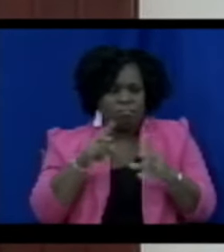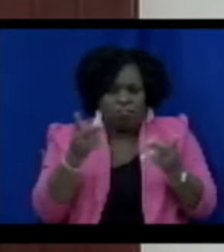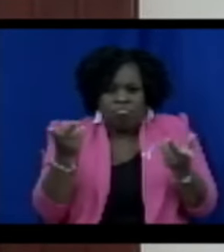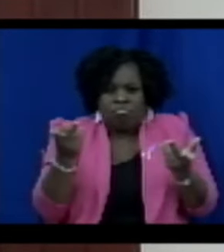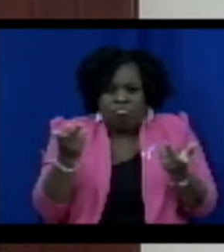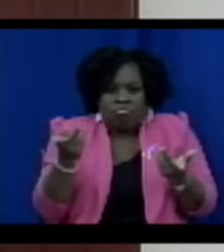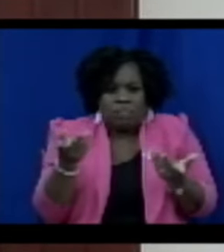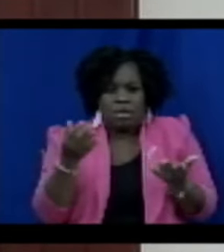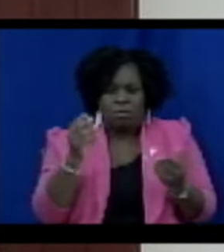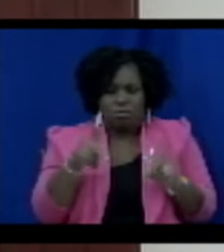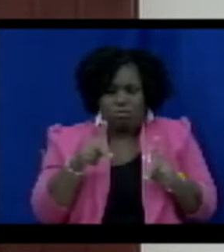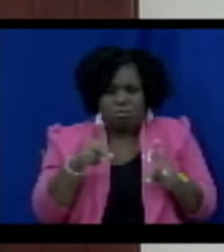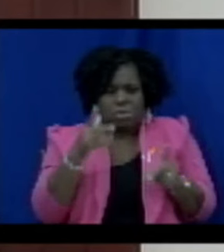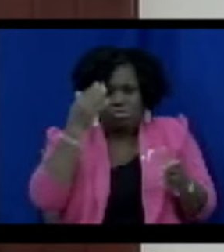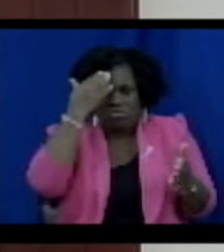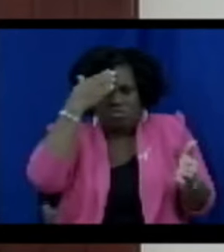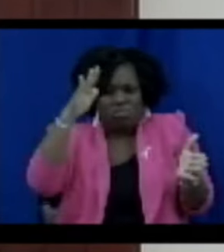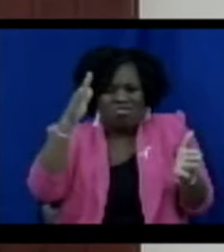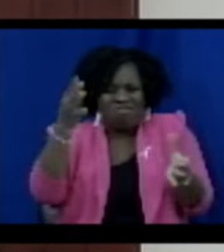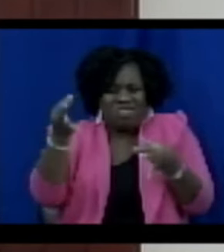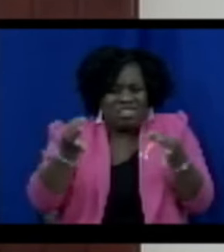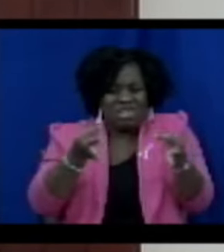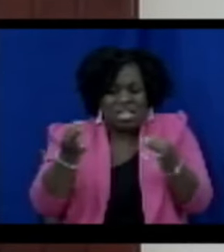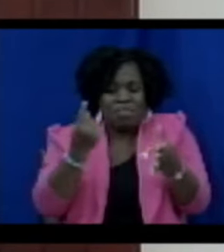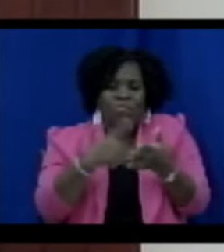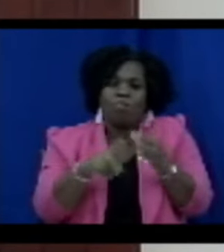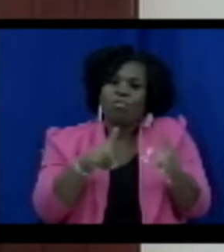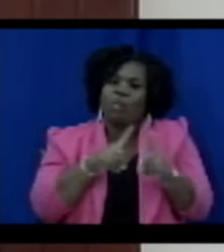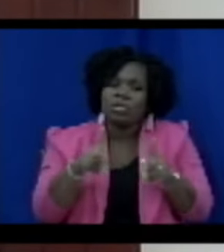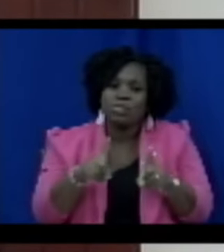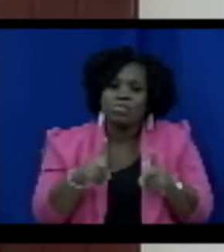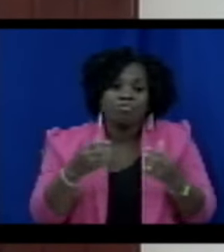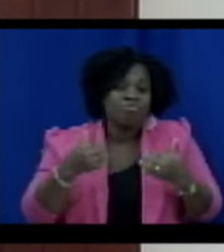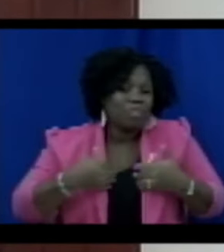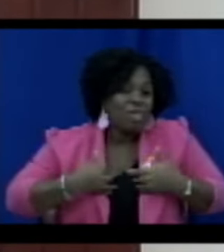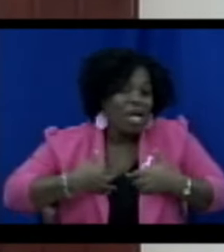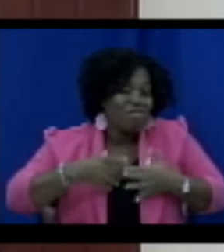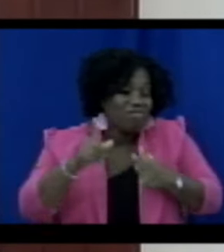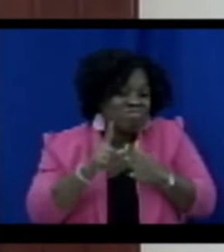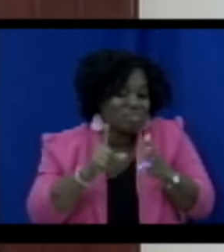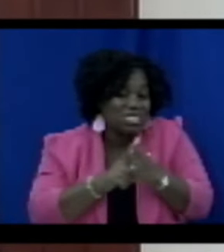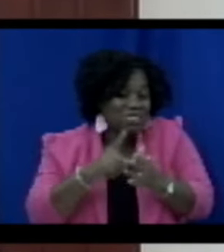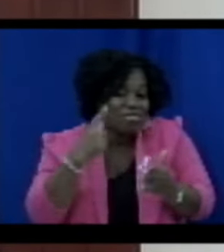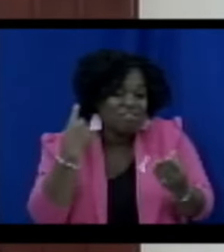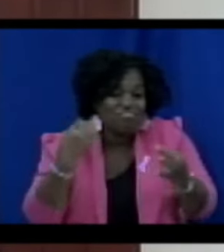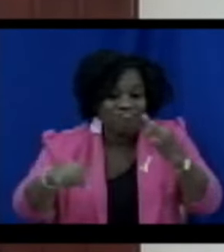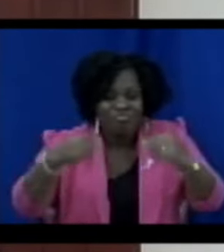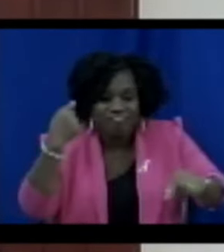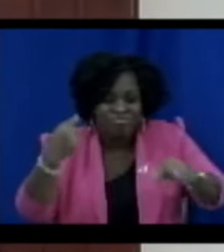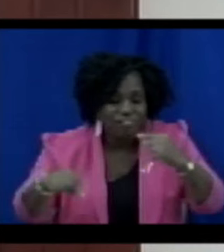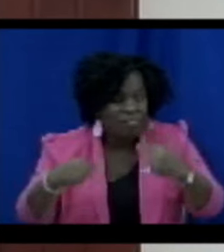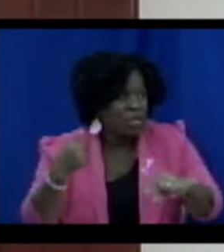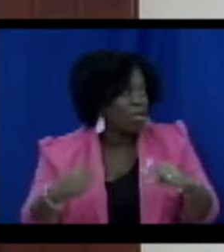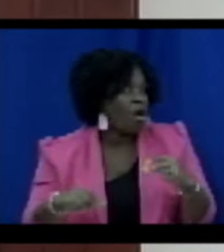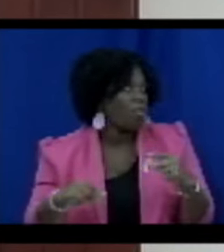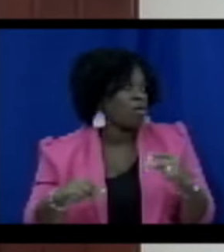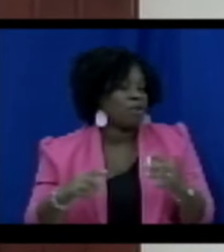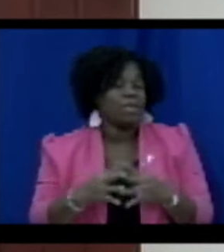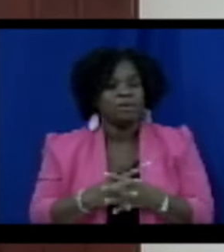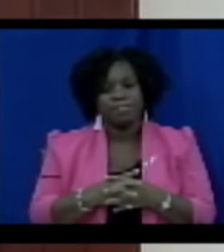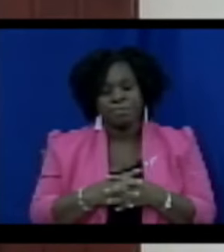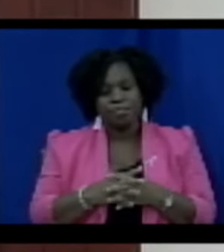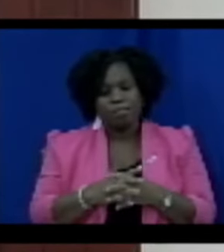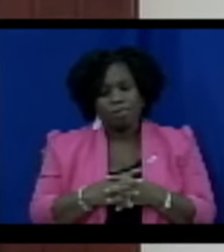assets can be seized or forfeited, potentially leading to legal disputes and delays in this criminal justice process. The